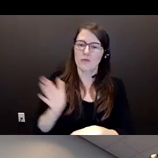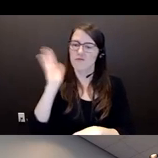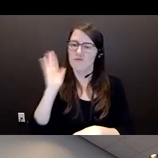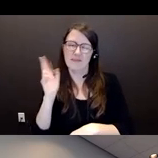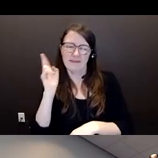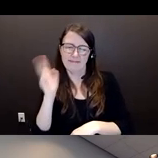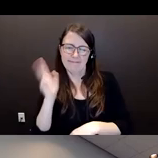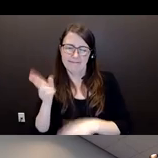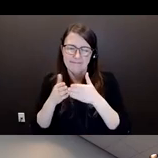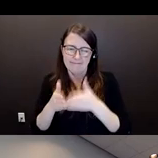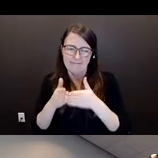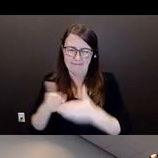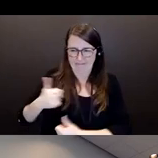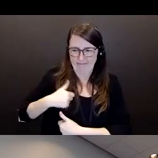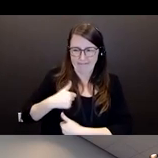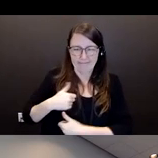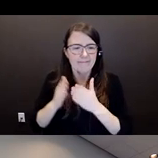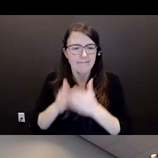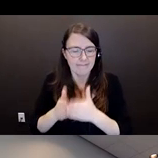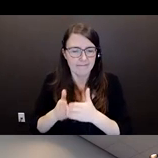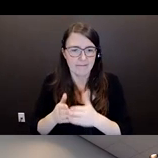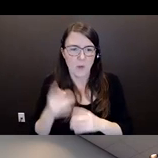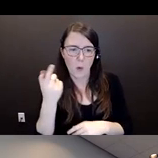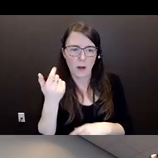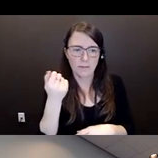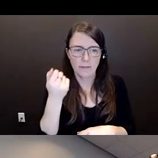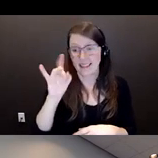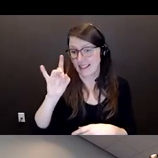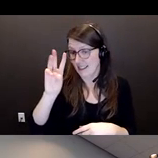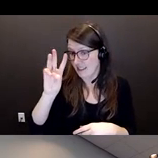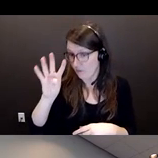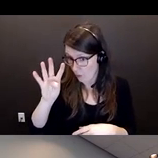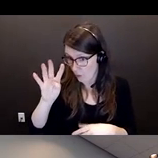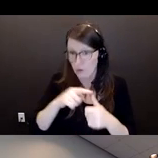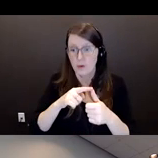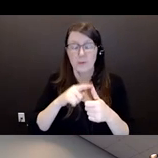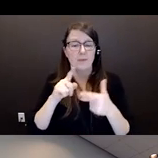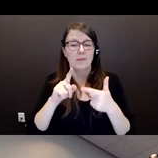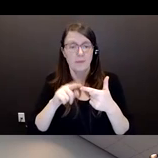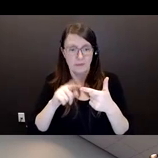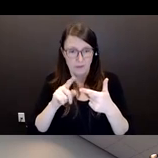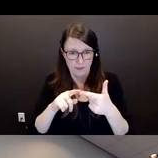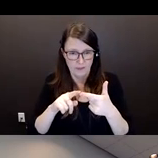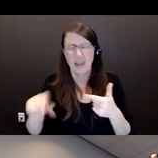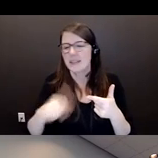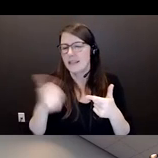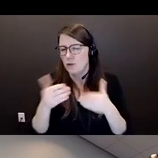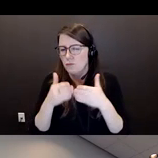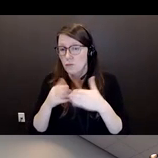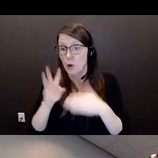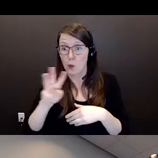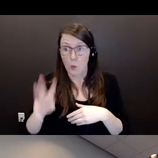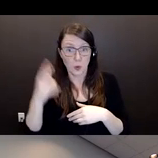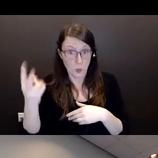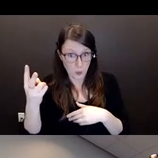1864 time frame, was a steamship. And then in World War II, was actually a US Banshee